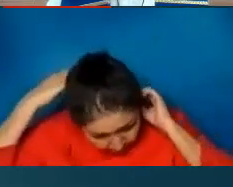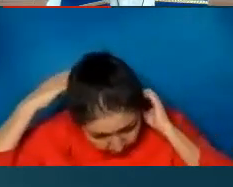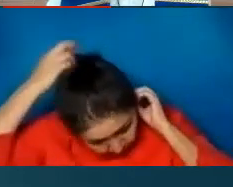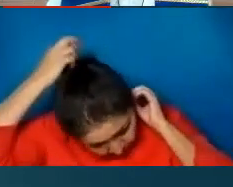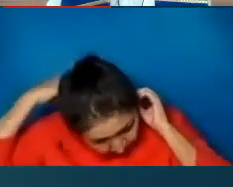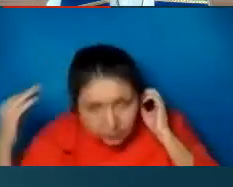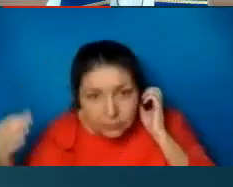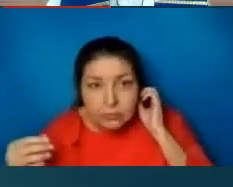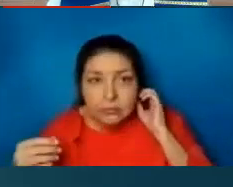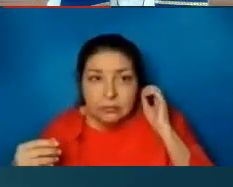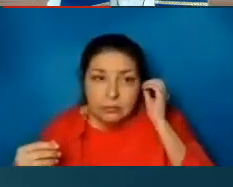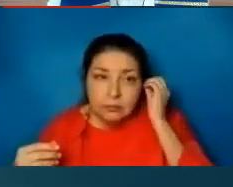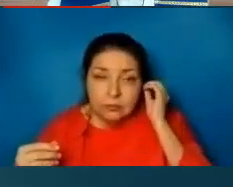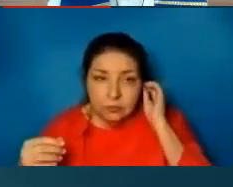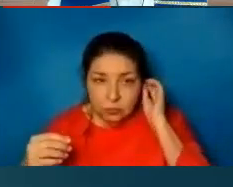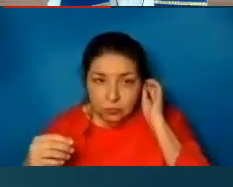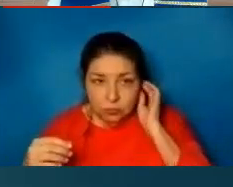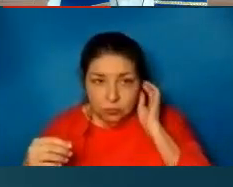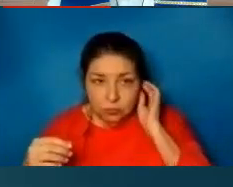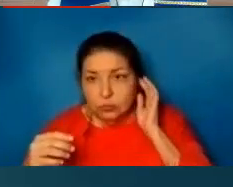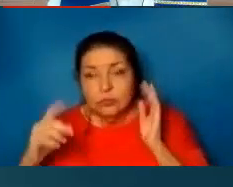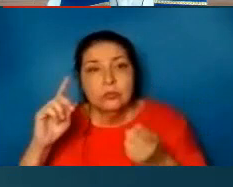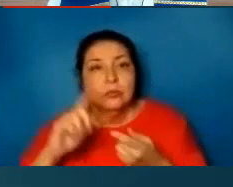God, now and